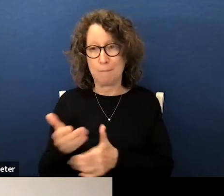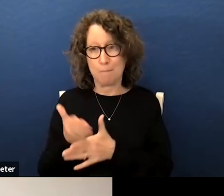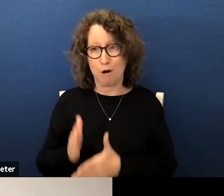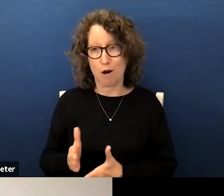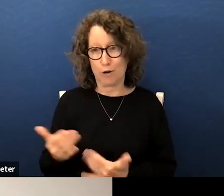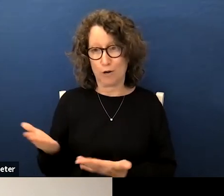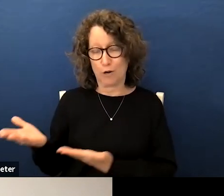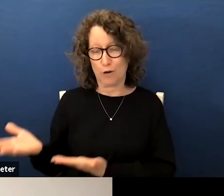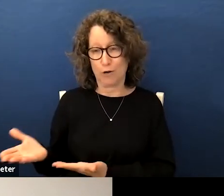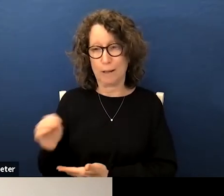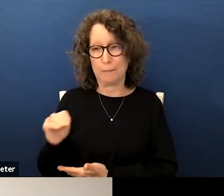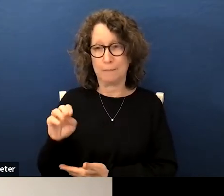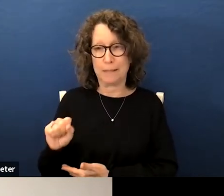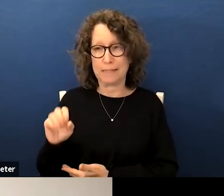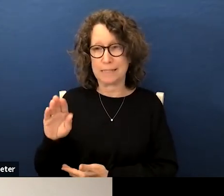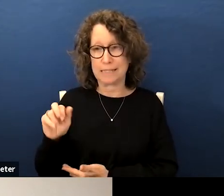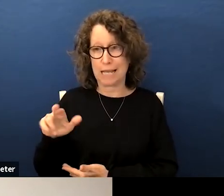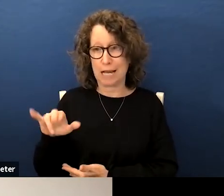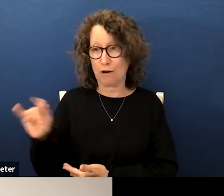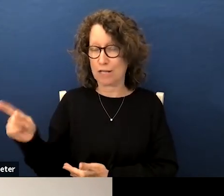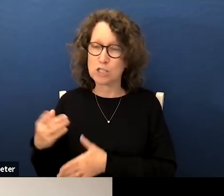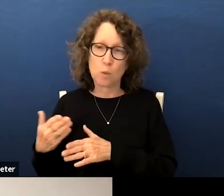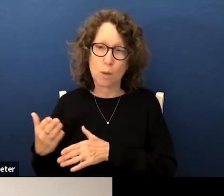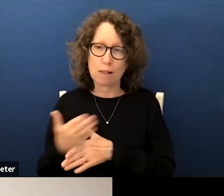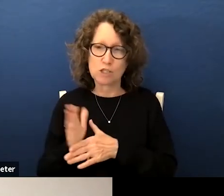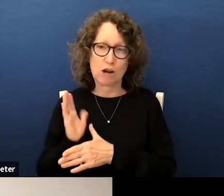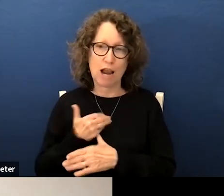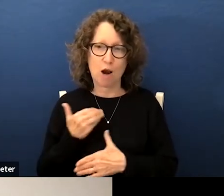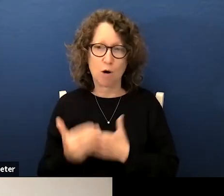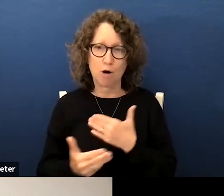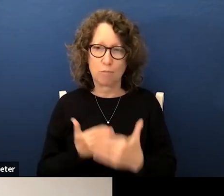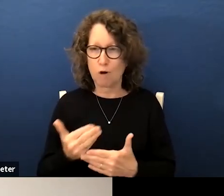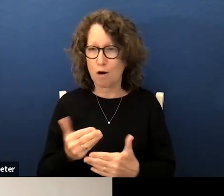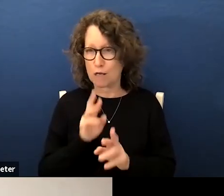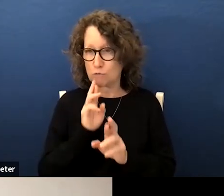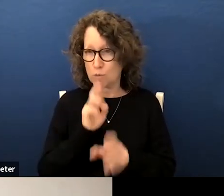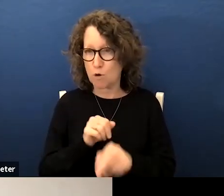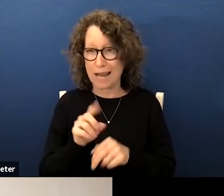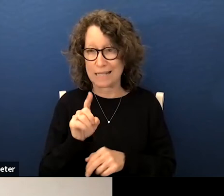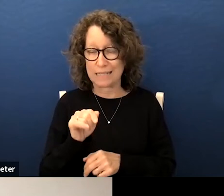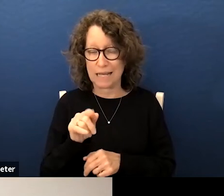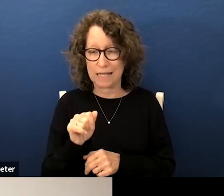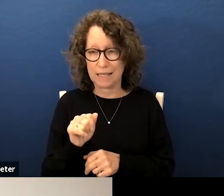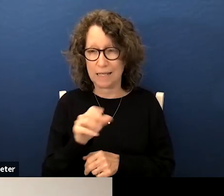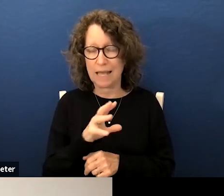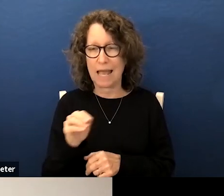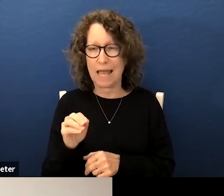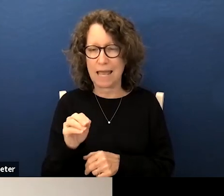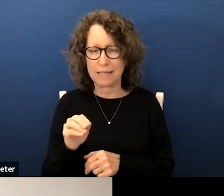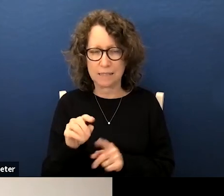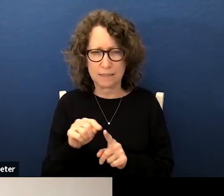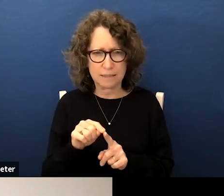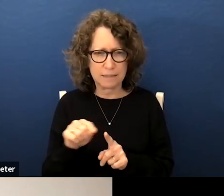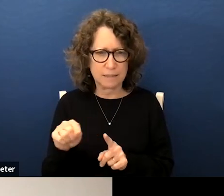this work miss carrie who will share with you our progress report and data for math and a through g